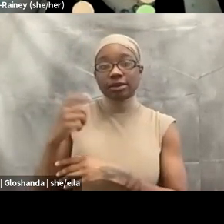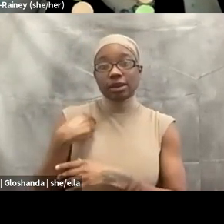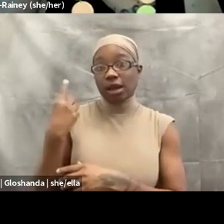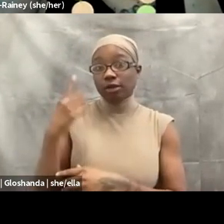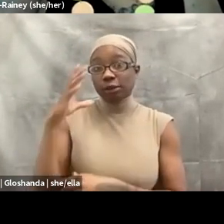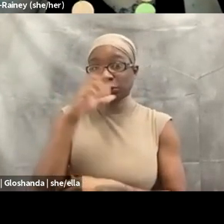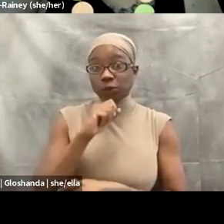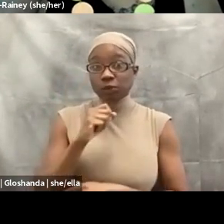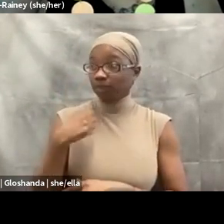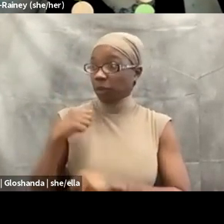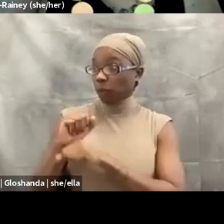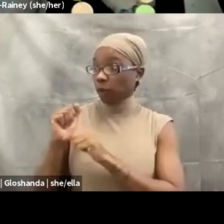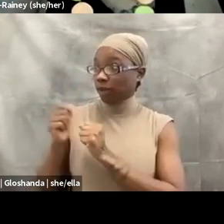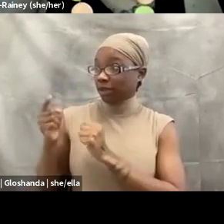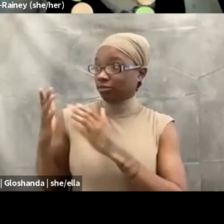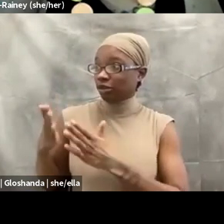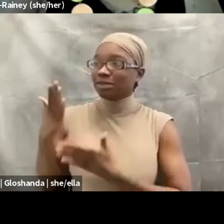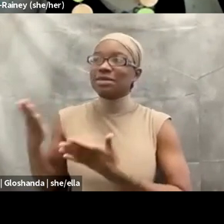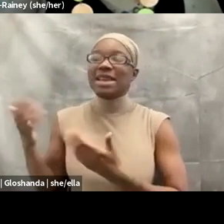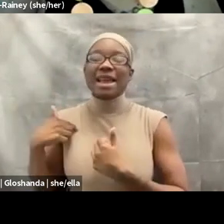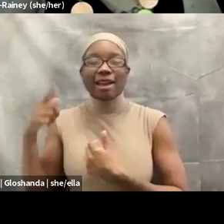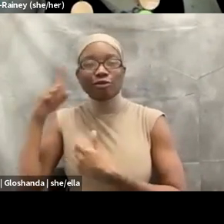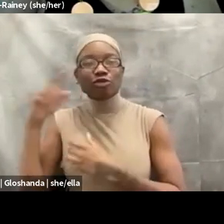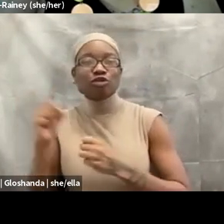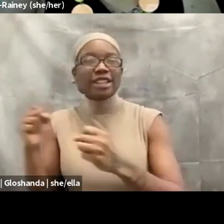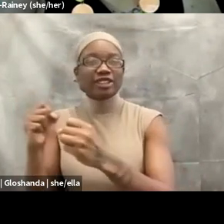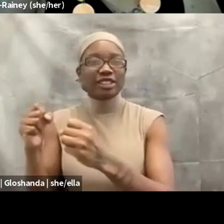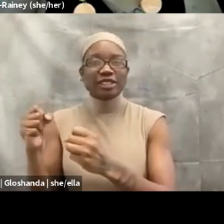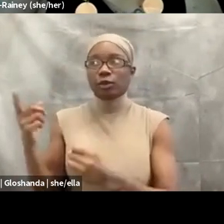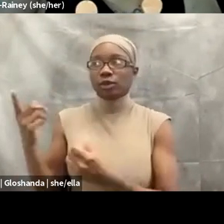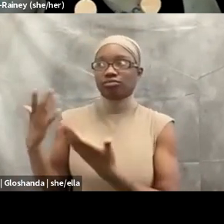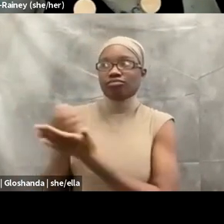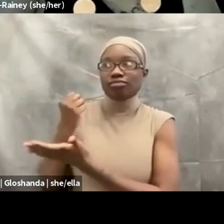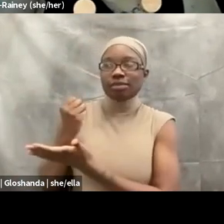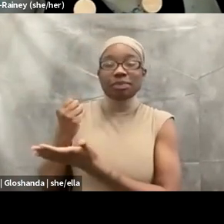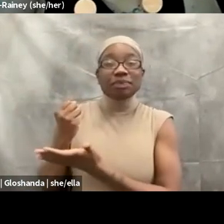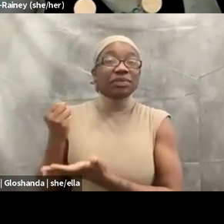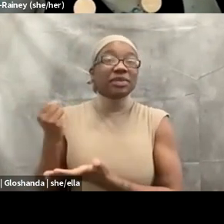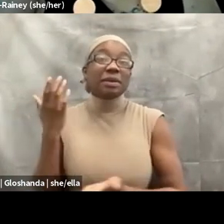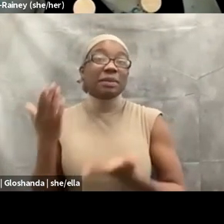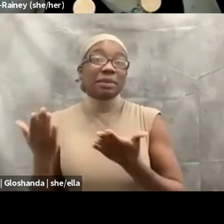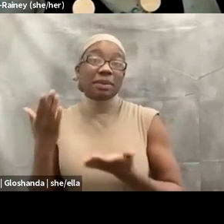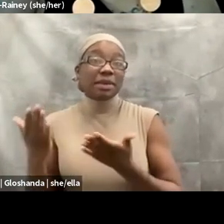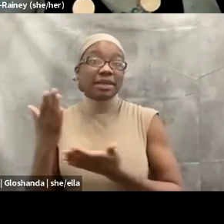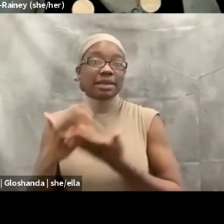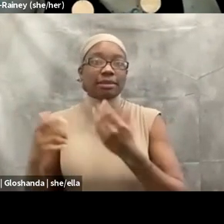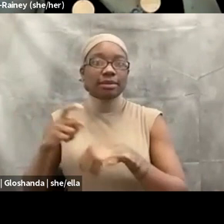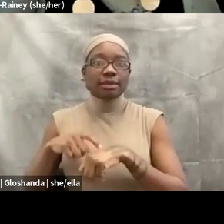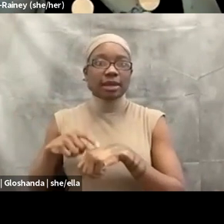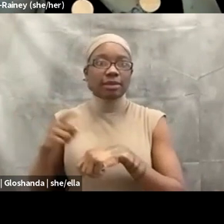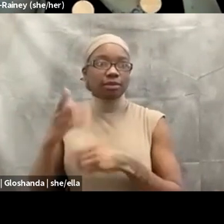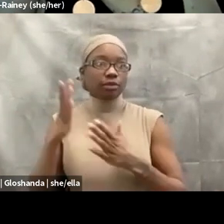them. Um, and when folks are like, I don't have any, I'm like, you were sitting here having this conversation with me, you've, you have survived.